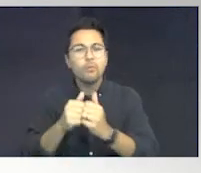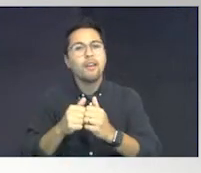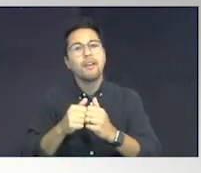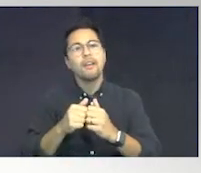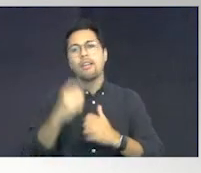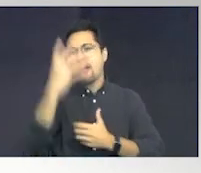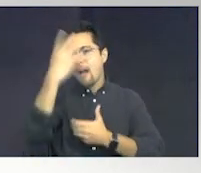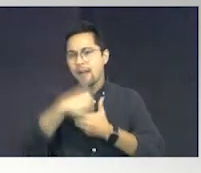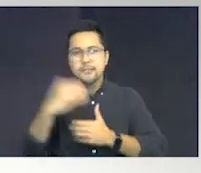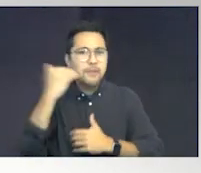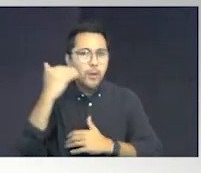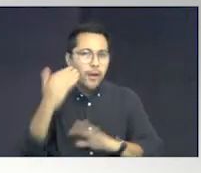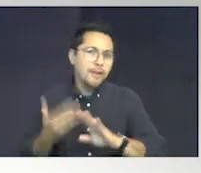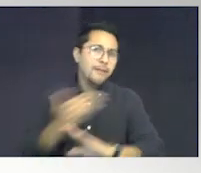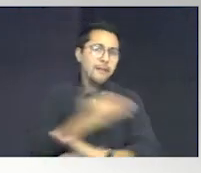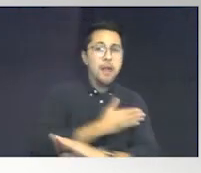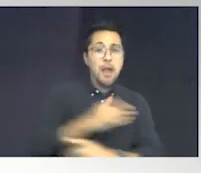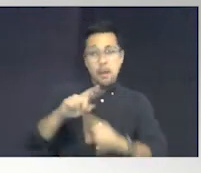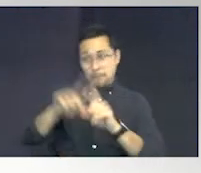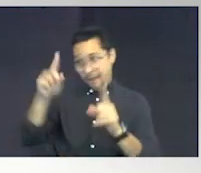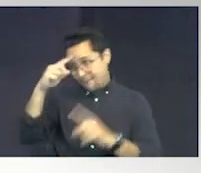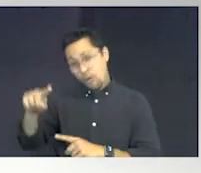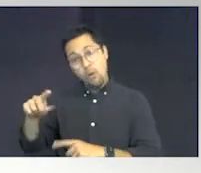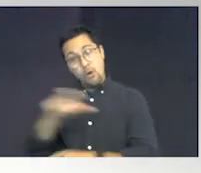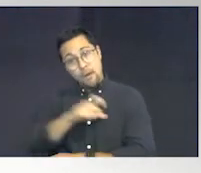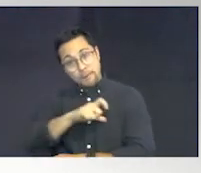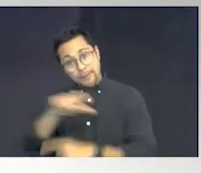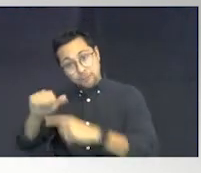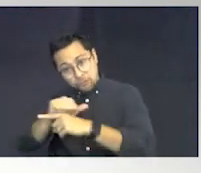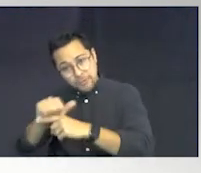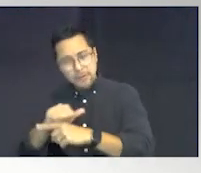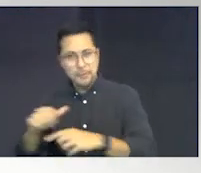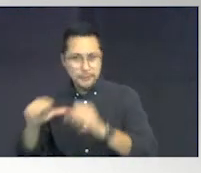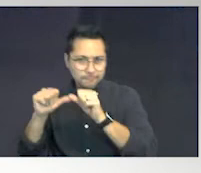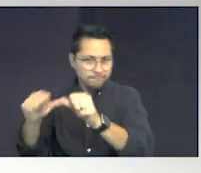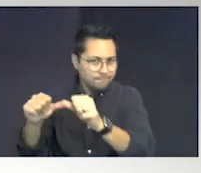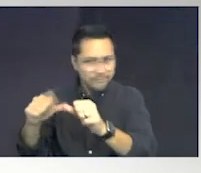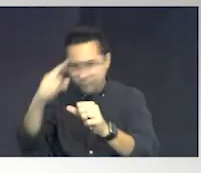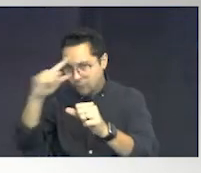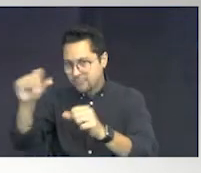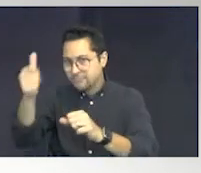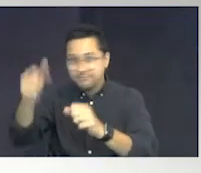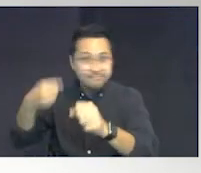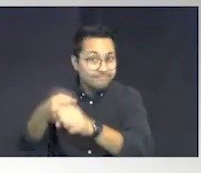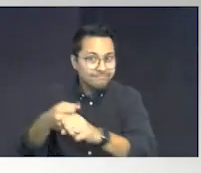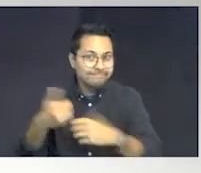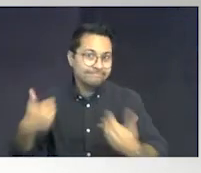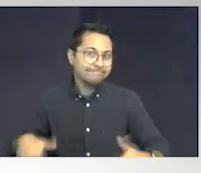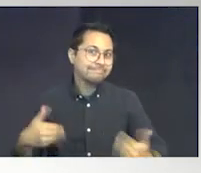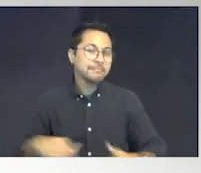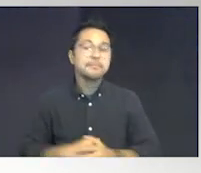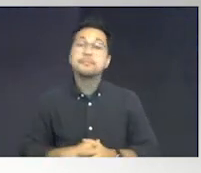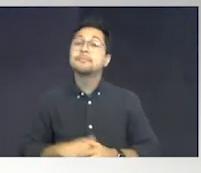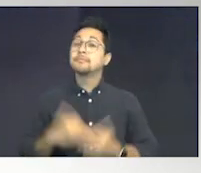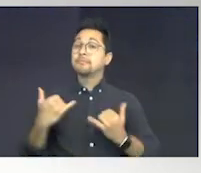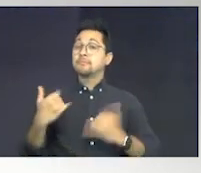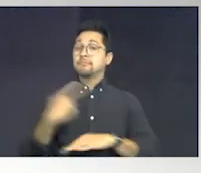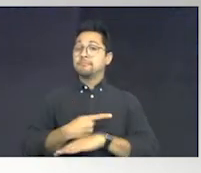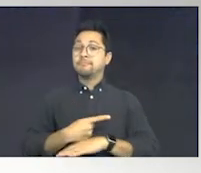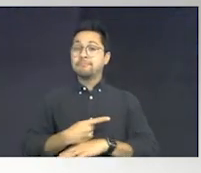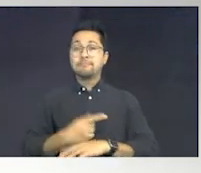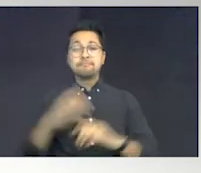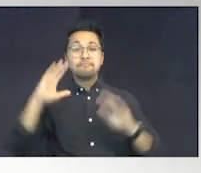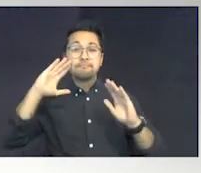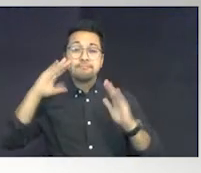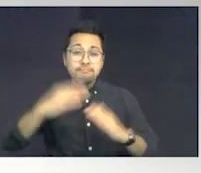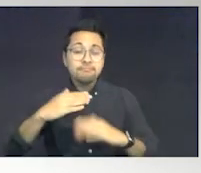Earlier than that, but as far as our formal training and our team together, we've been at it a decade. So today, our focus, instead